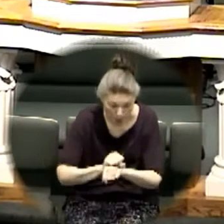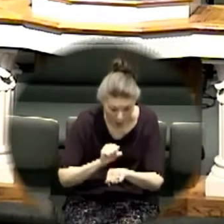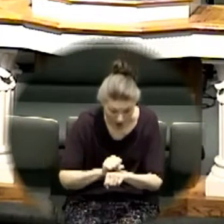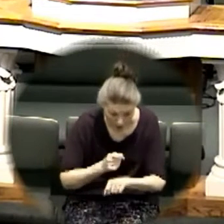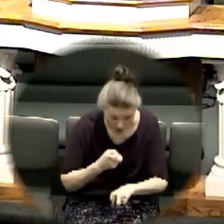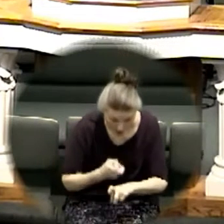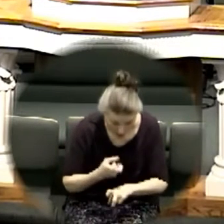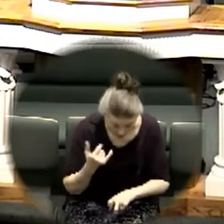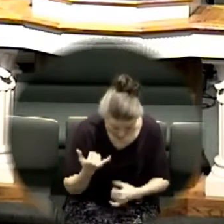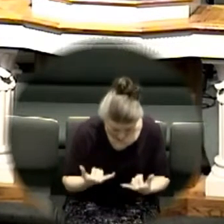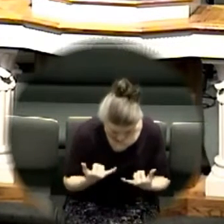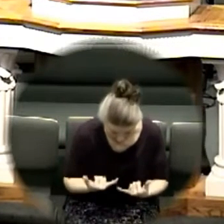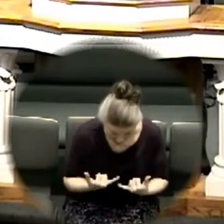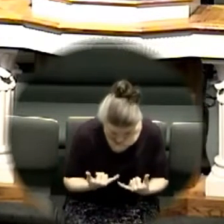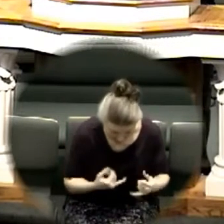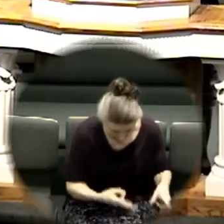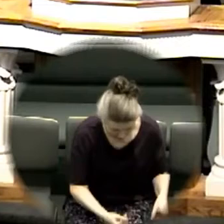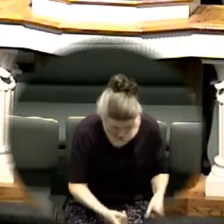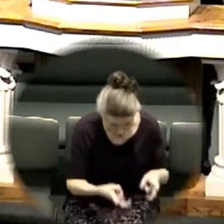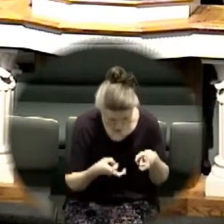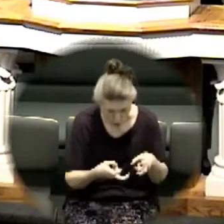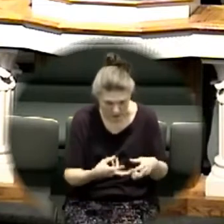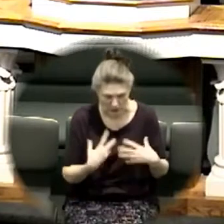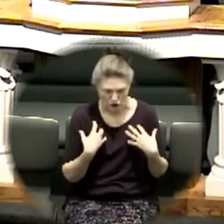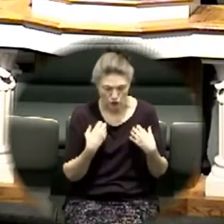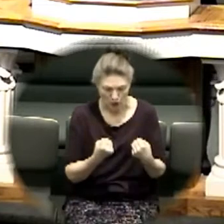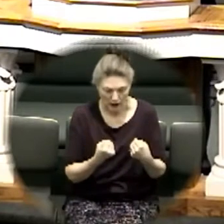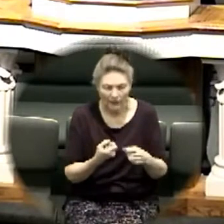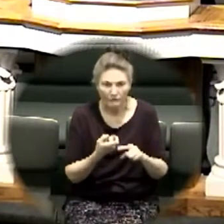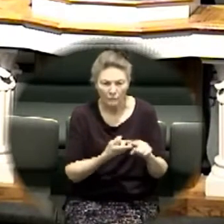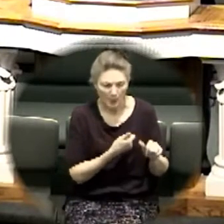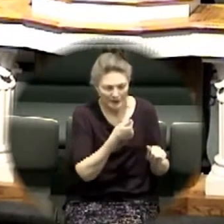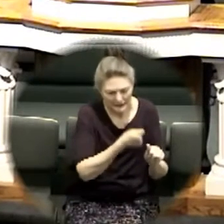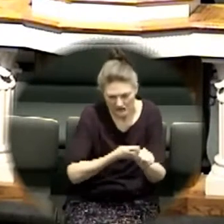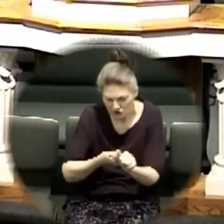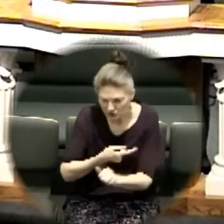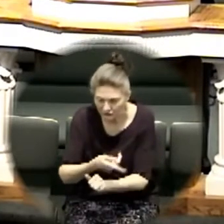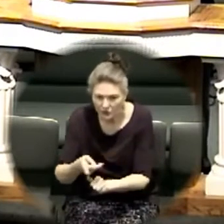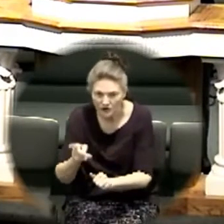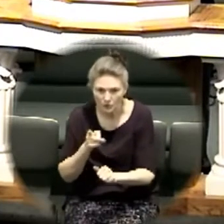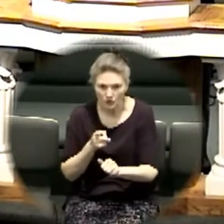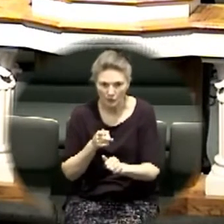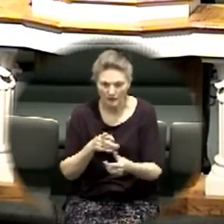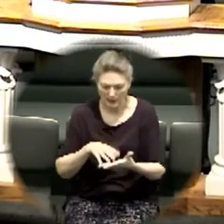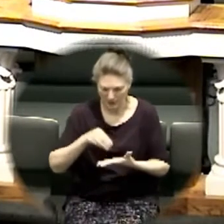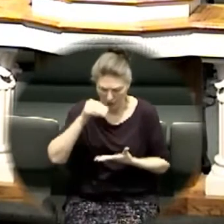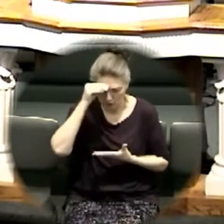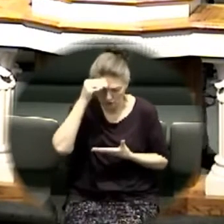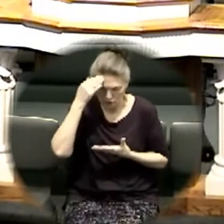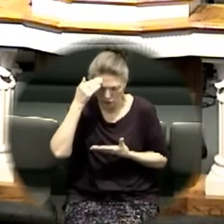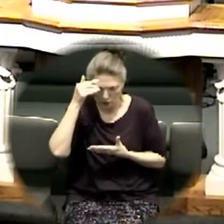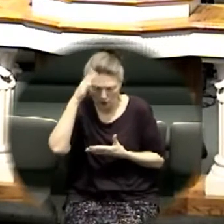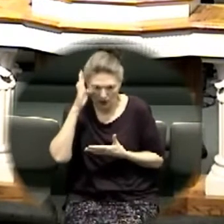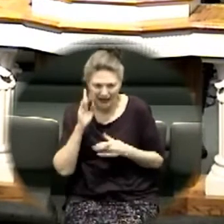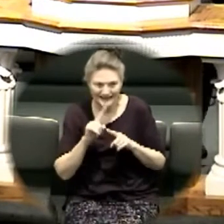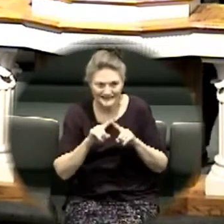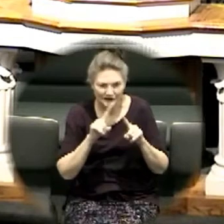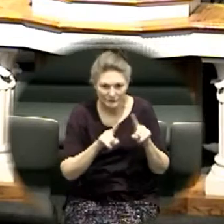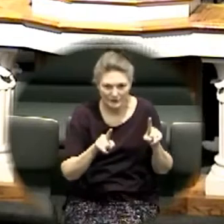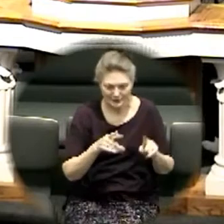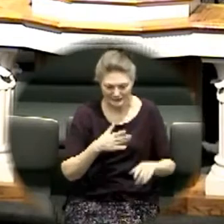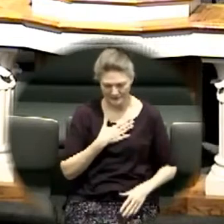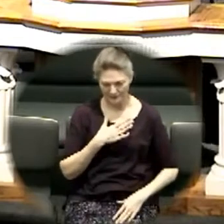and i drew strength from each of you and i'm learning to know god in a different way because my orange